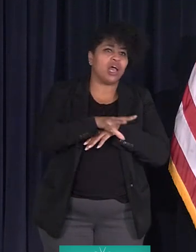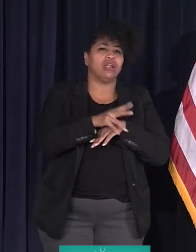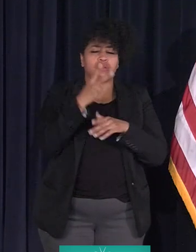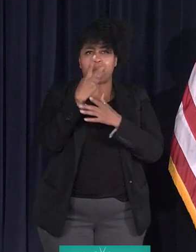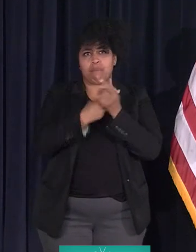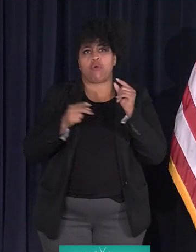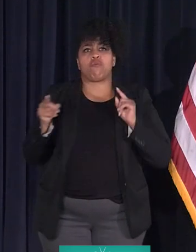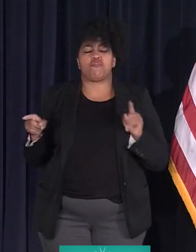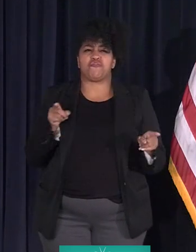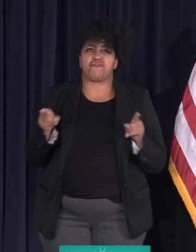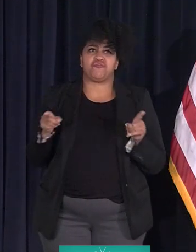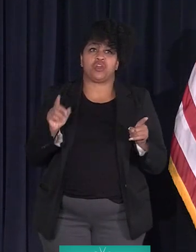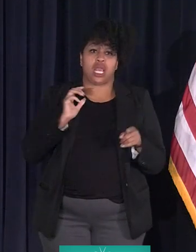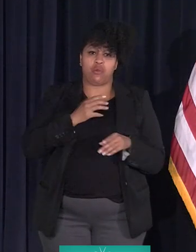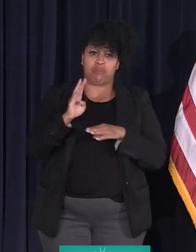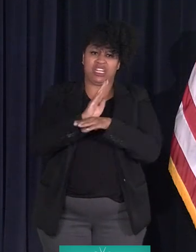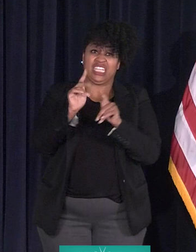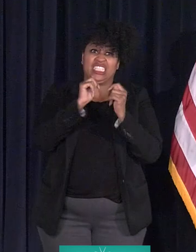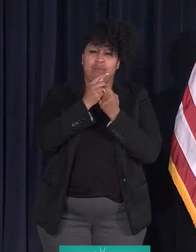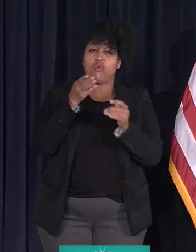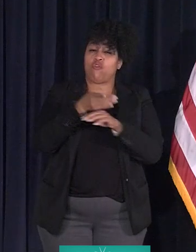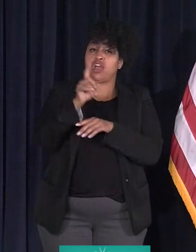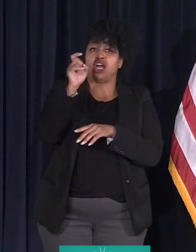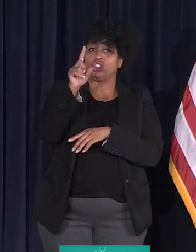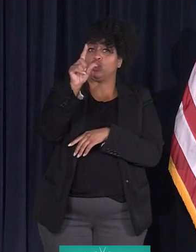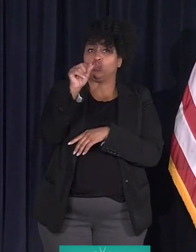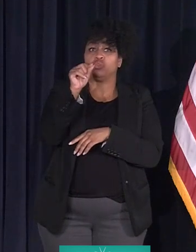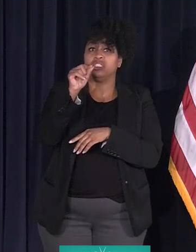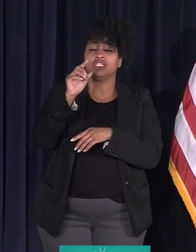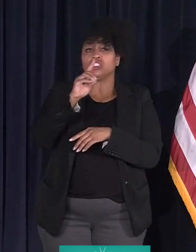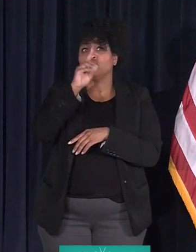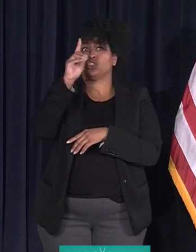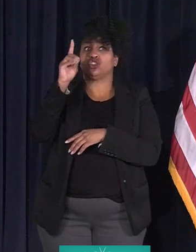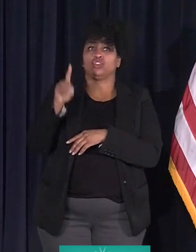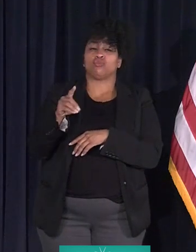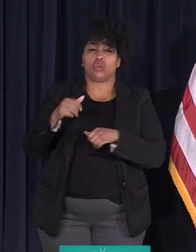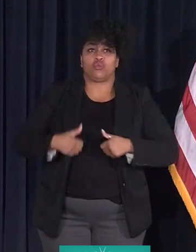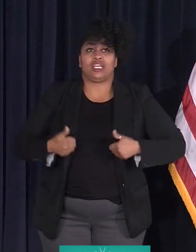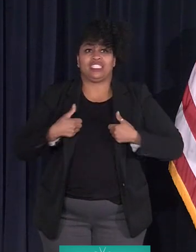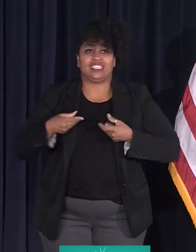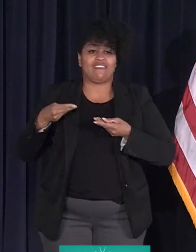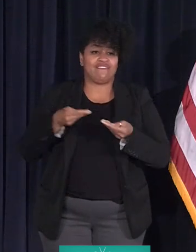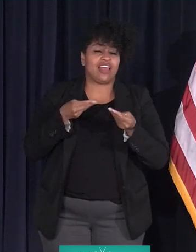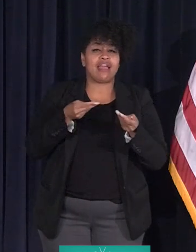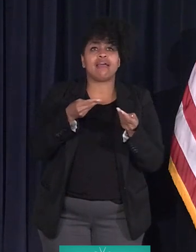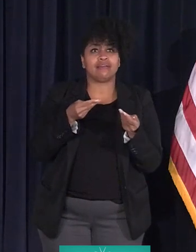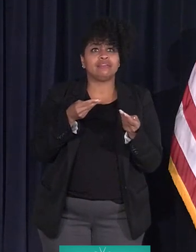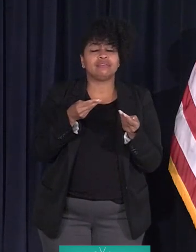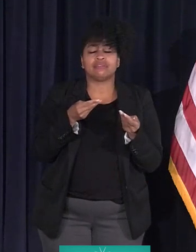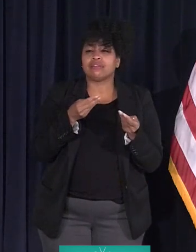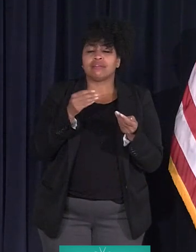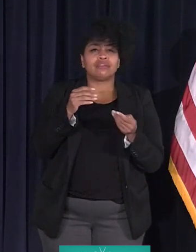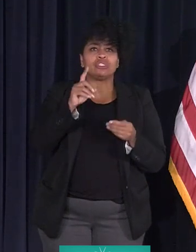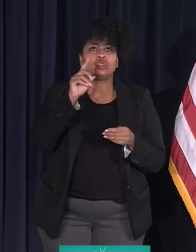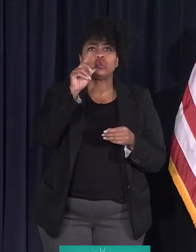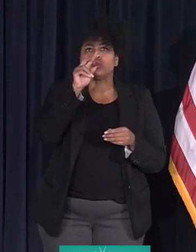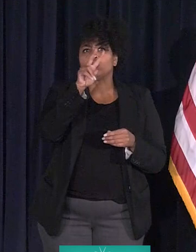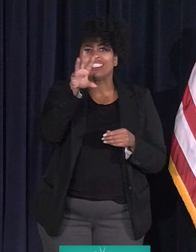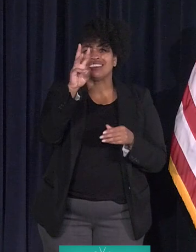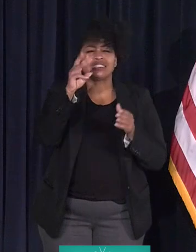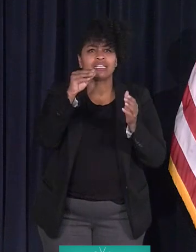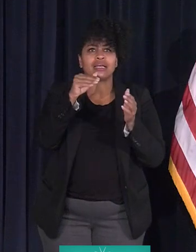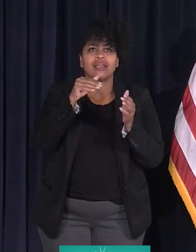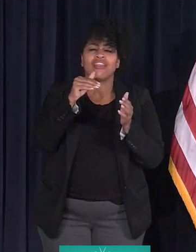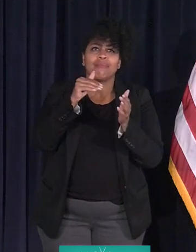business team, over 120 Detroit residents fed 26,000 meals to frontline workers. We launched our